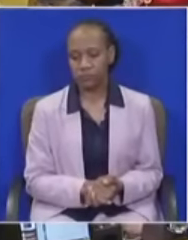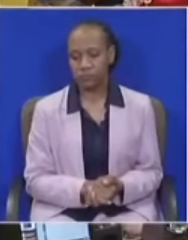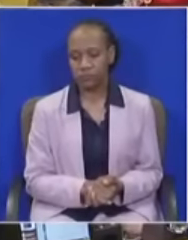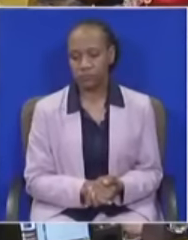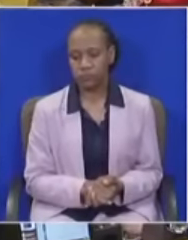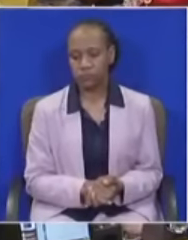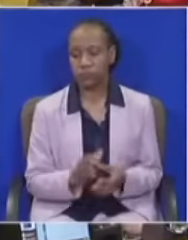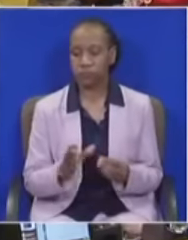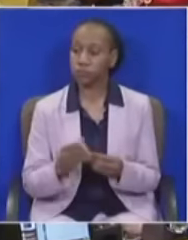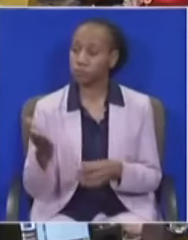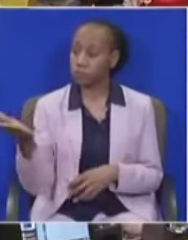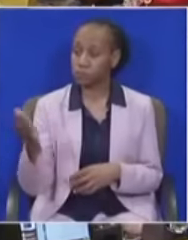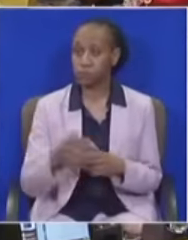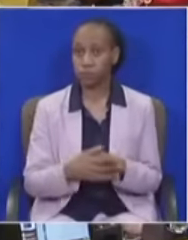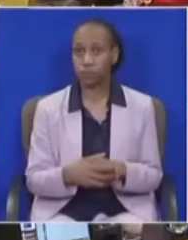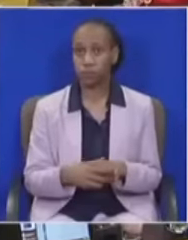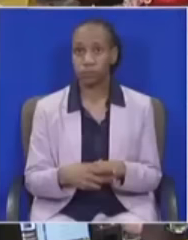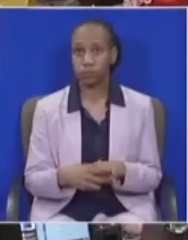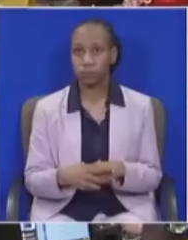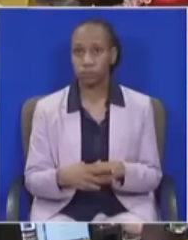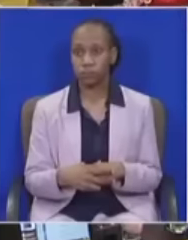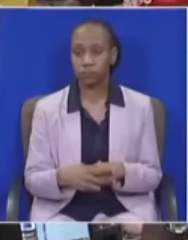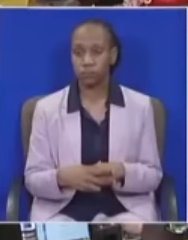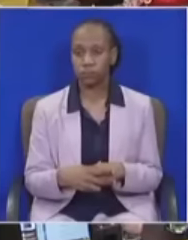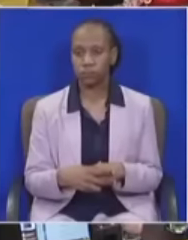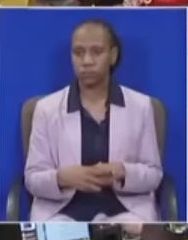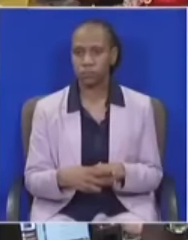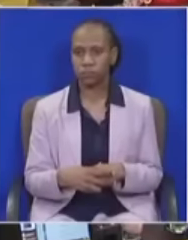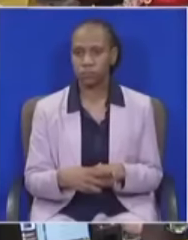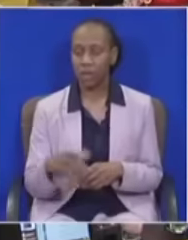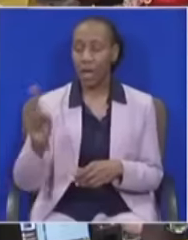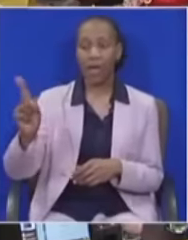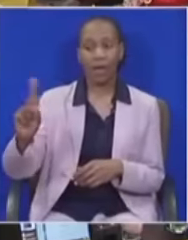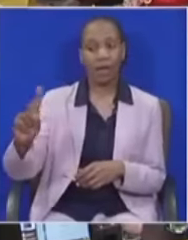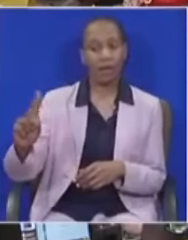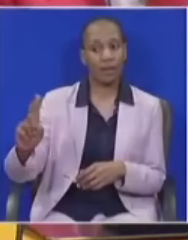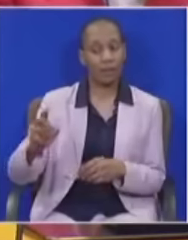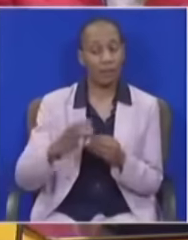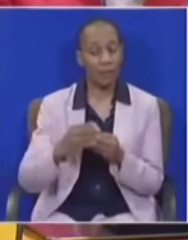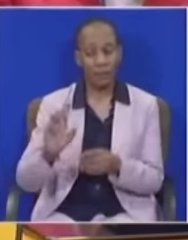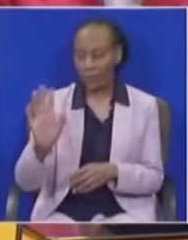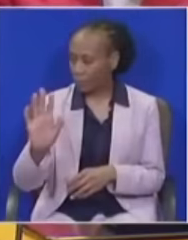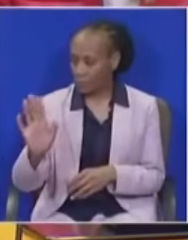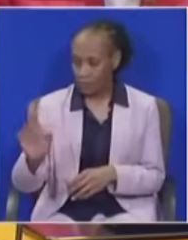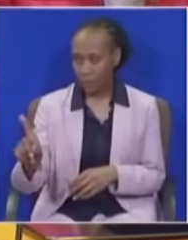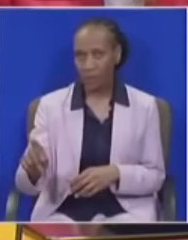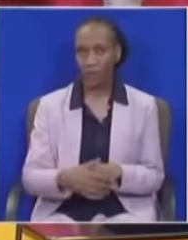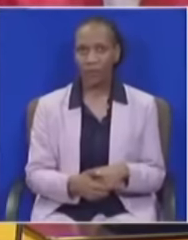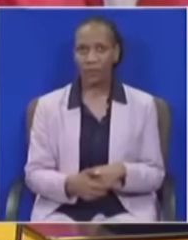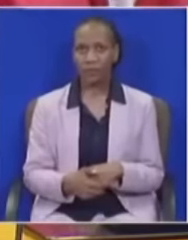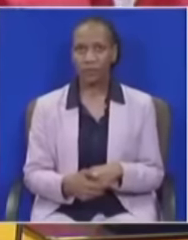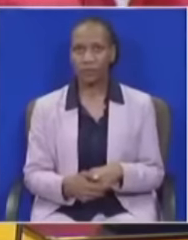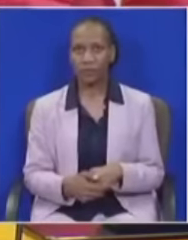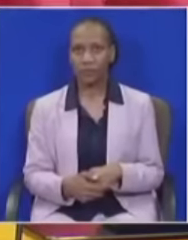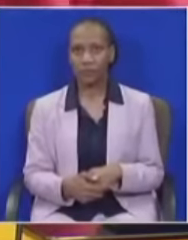That Member says, is into here? Can you please tell her to withdraw those weights?